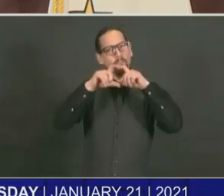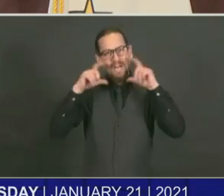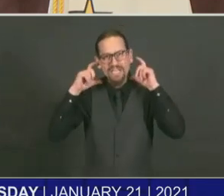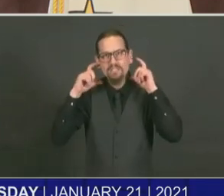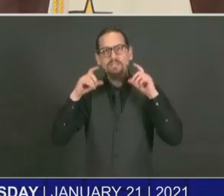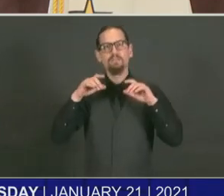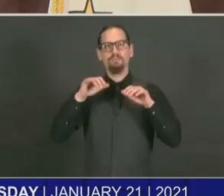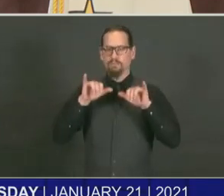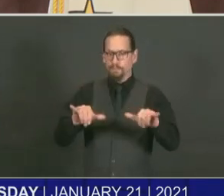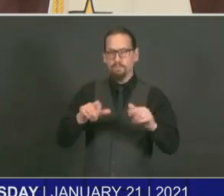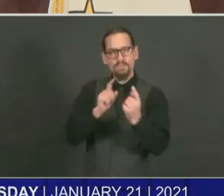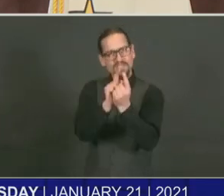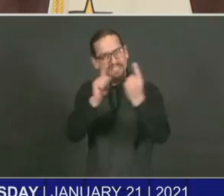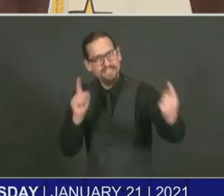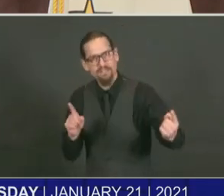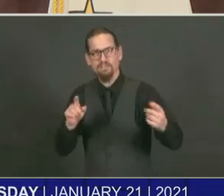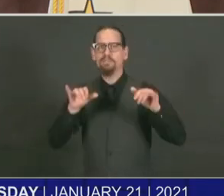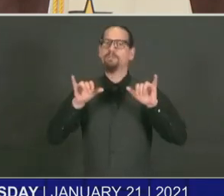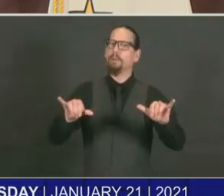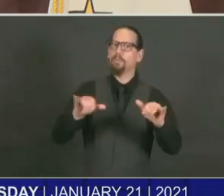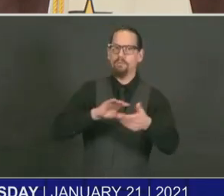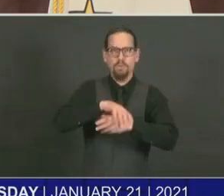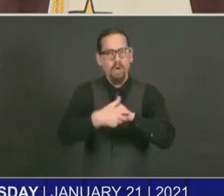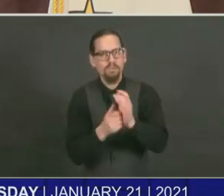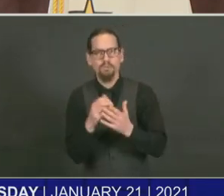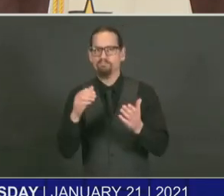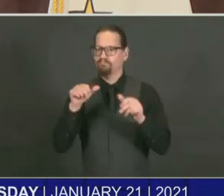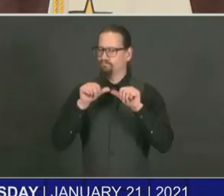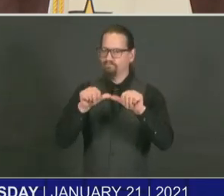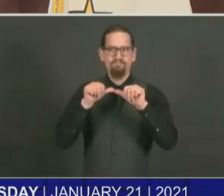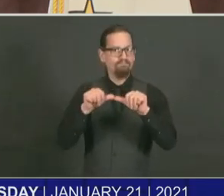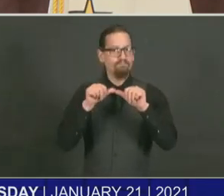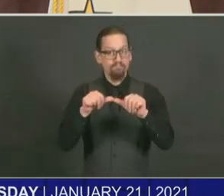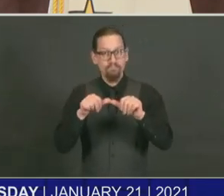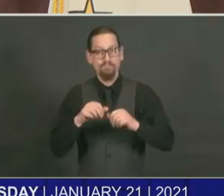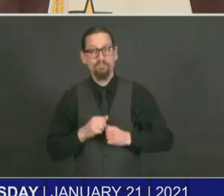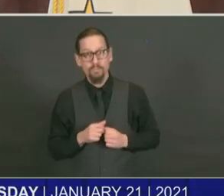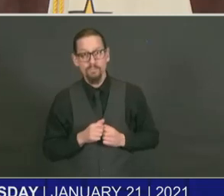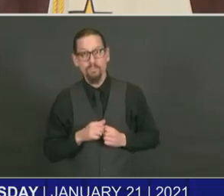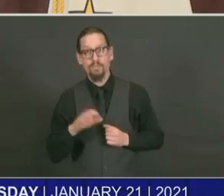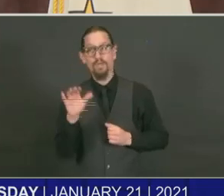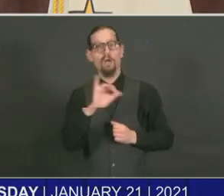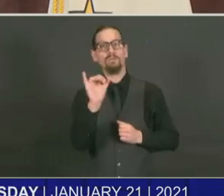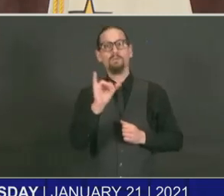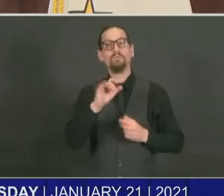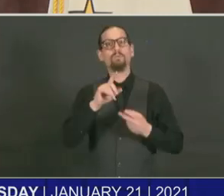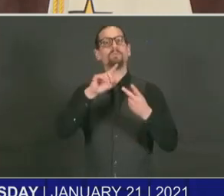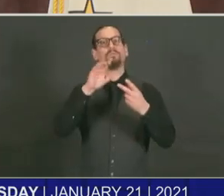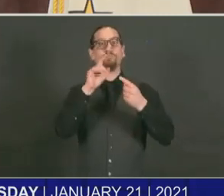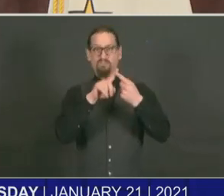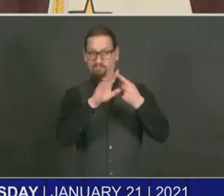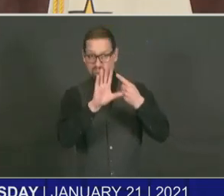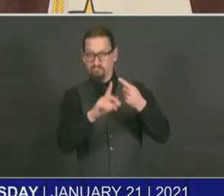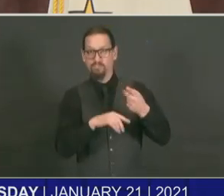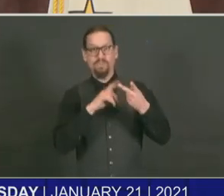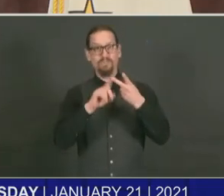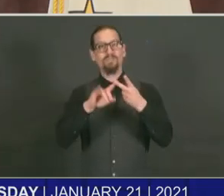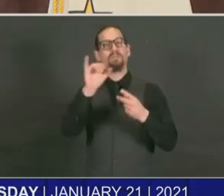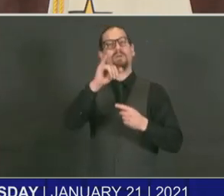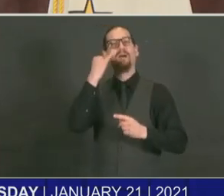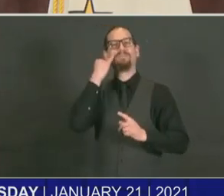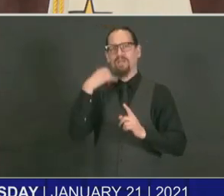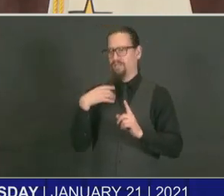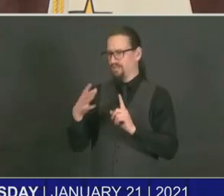component with that is as of right now, nothing changes with quarantine and isolation. If